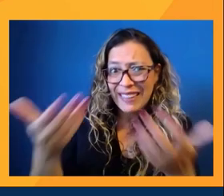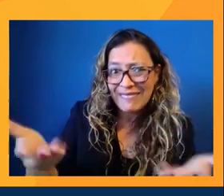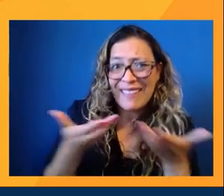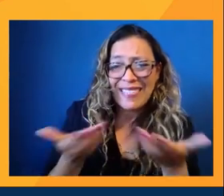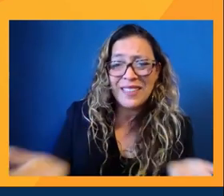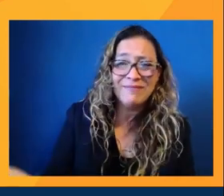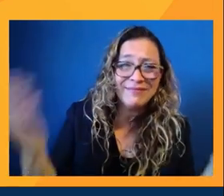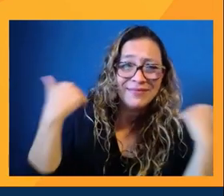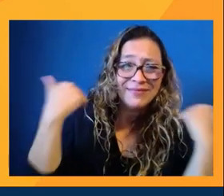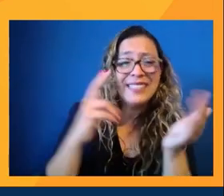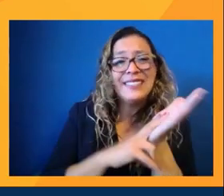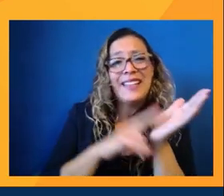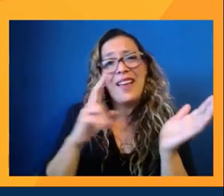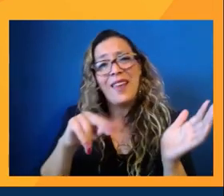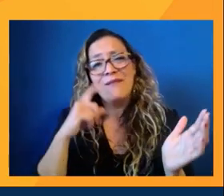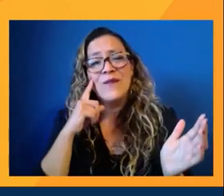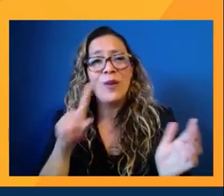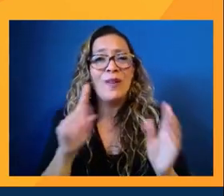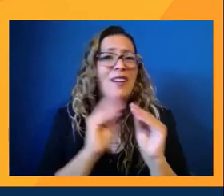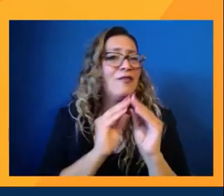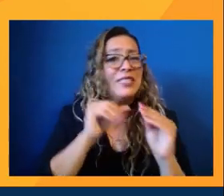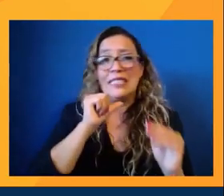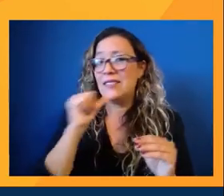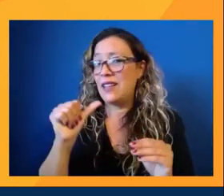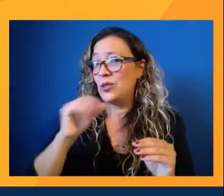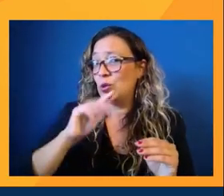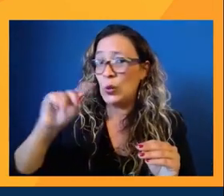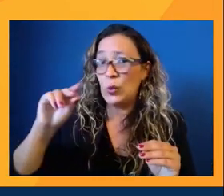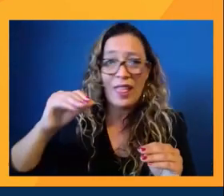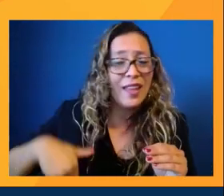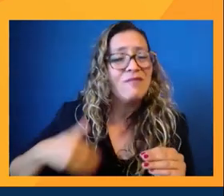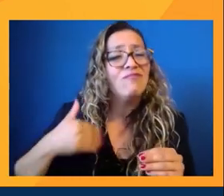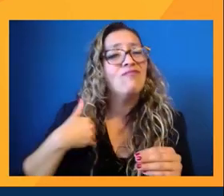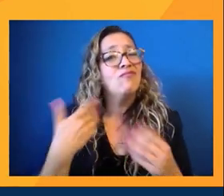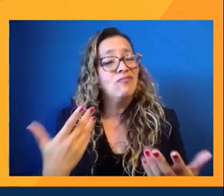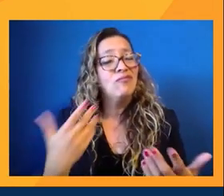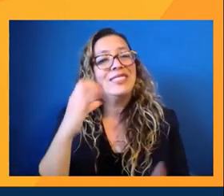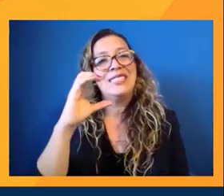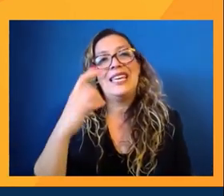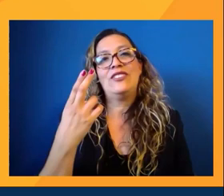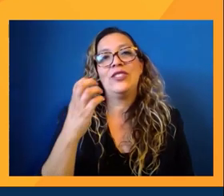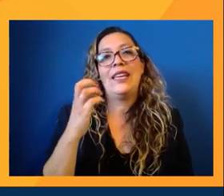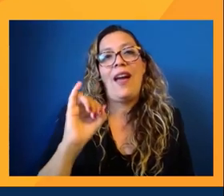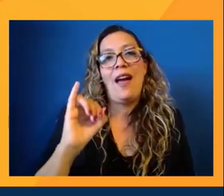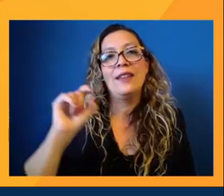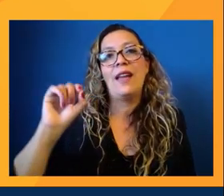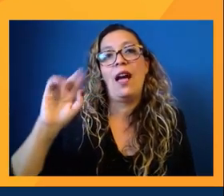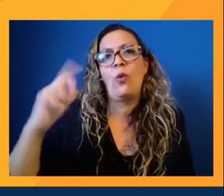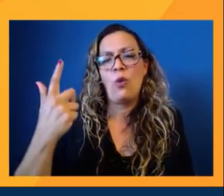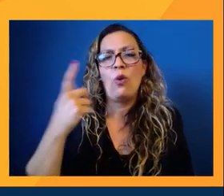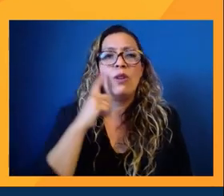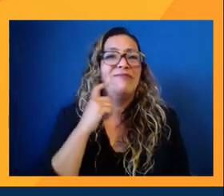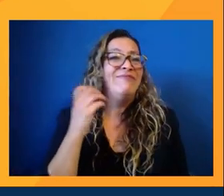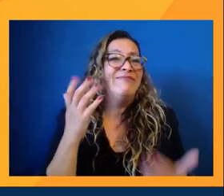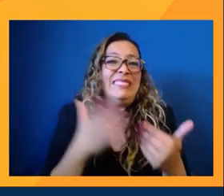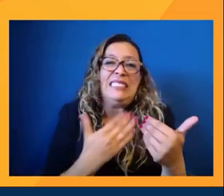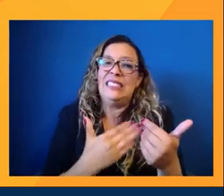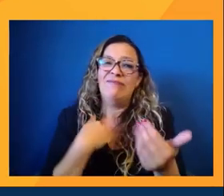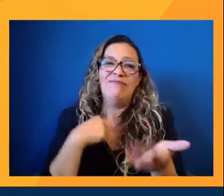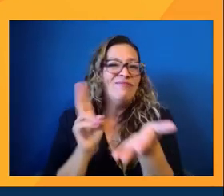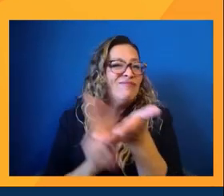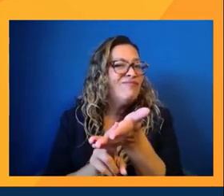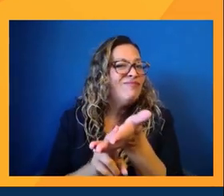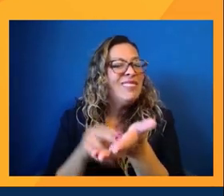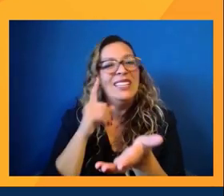sign up for the conference, it's not too late. They can, um, do that at C H C I.org. All you have to do is log in and register